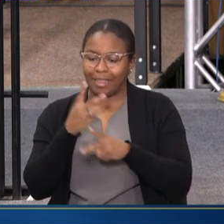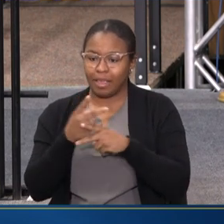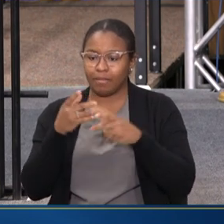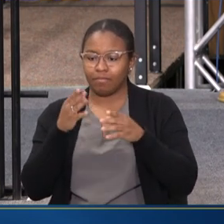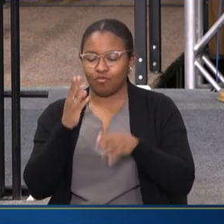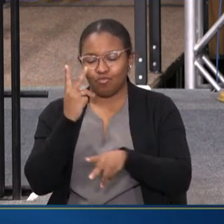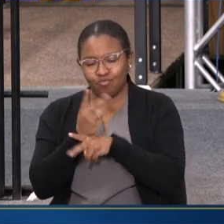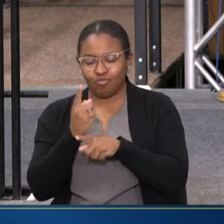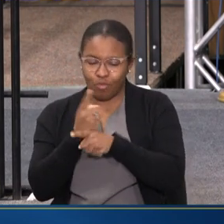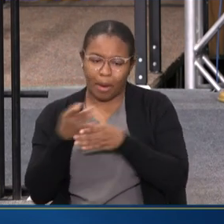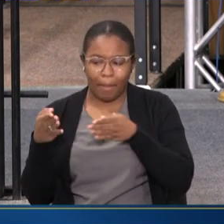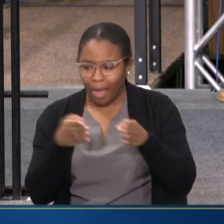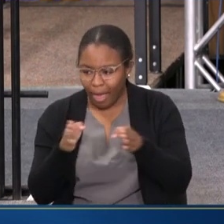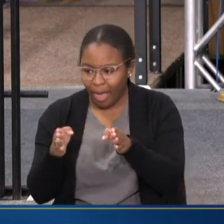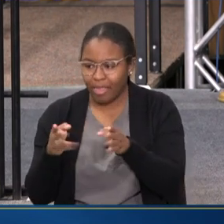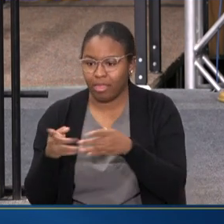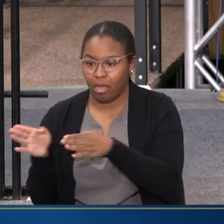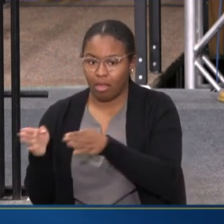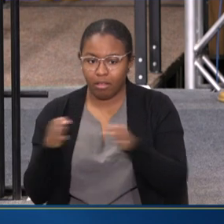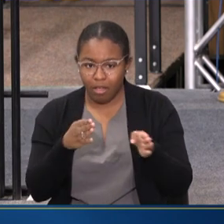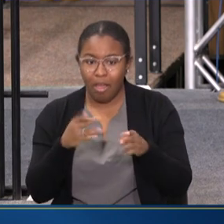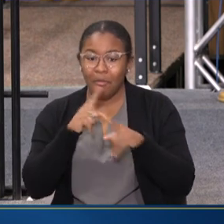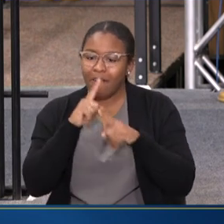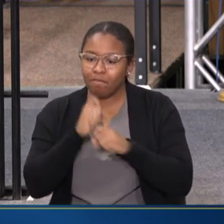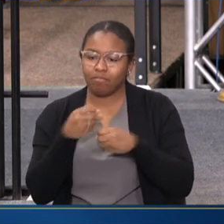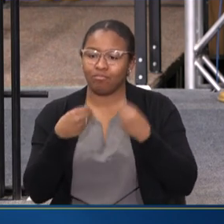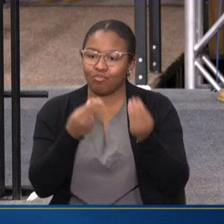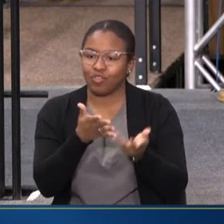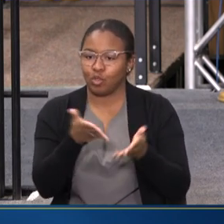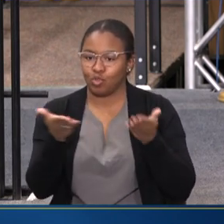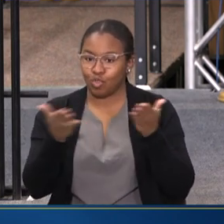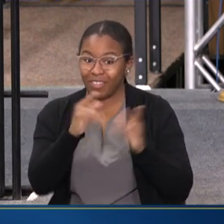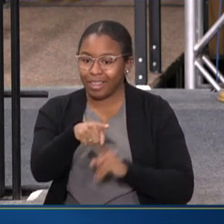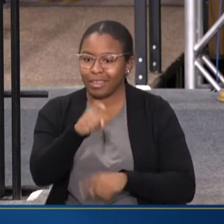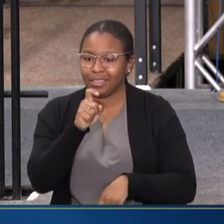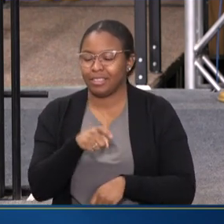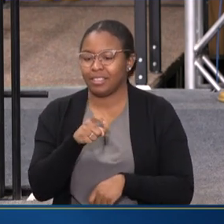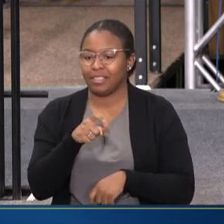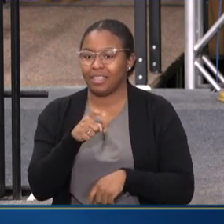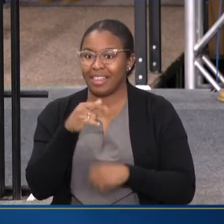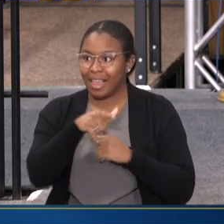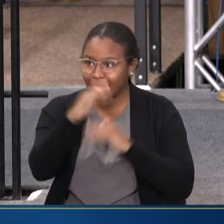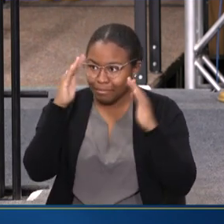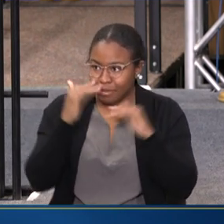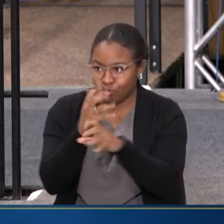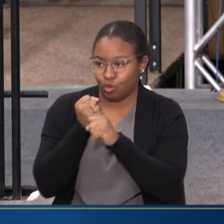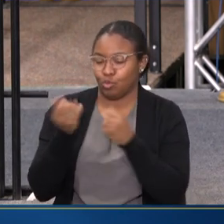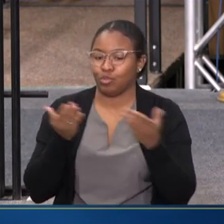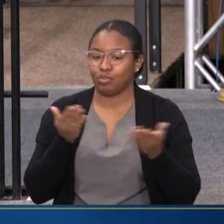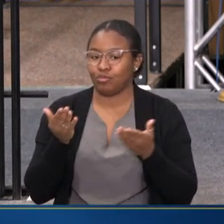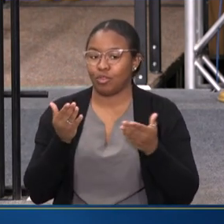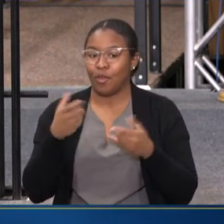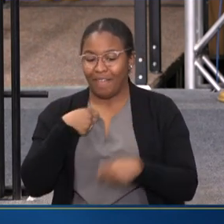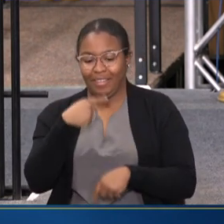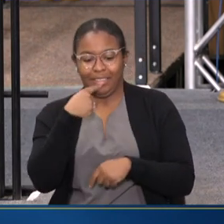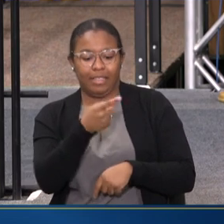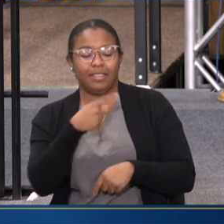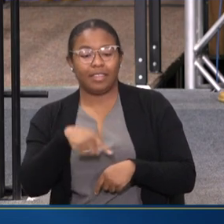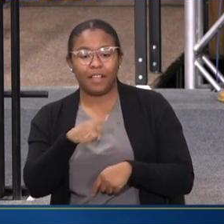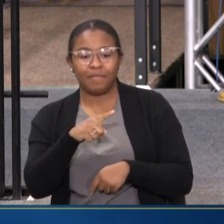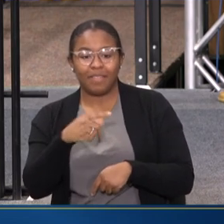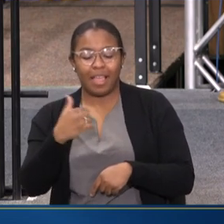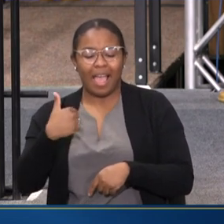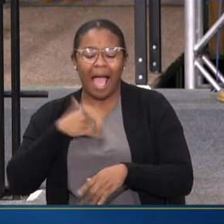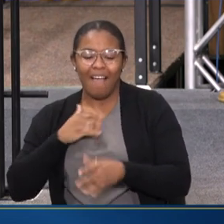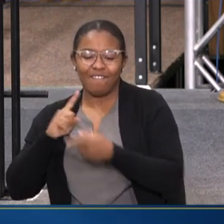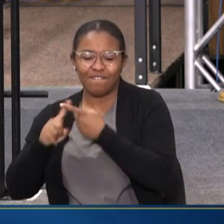WE'VE GOT TO DELIVER THE SERVICE THAT THEY NEED, THAT THEY EXPECT, THAT WILL SAY TO THEM, I HAVE